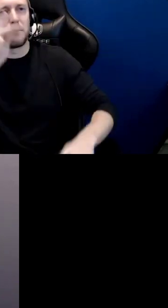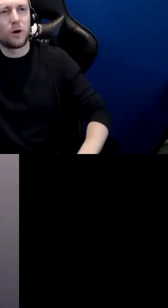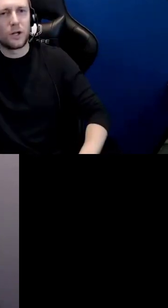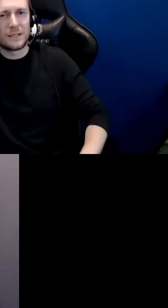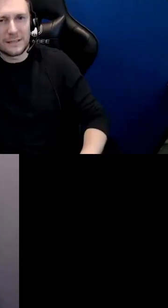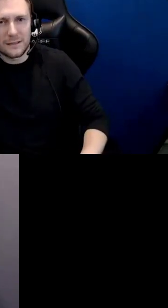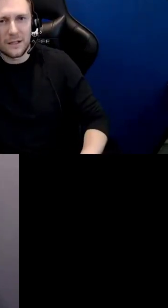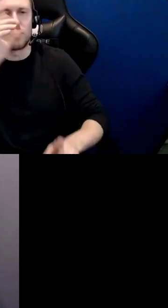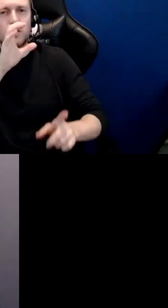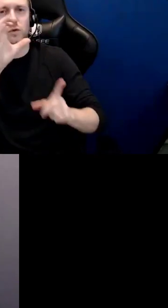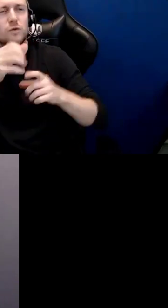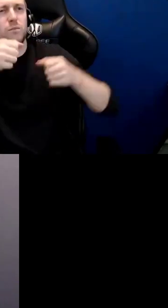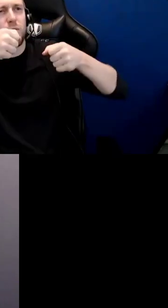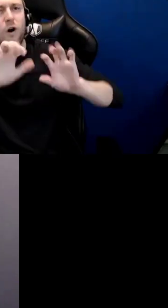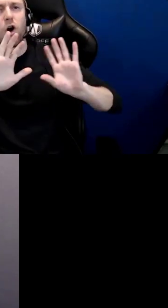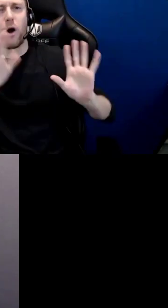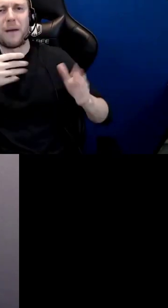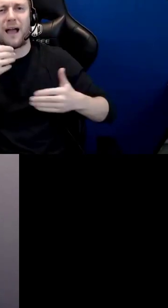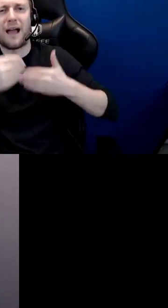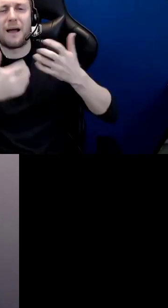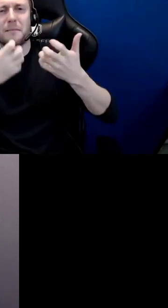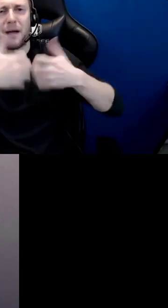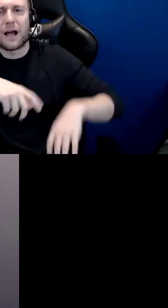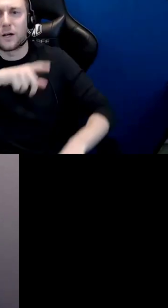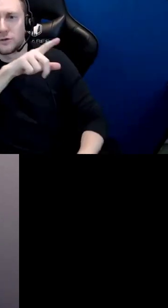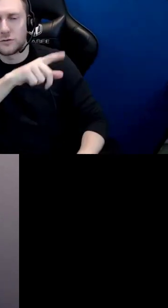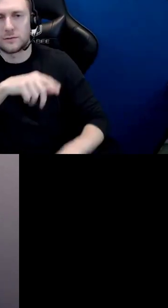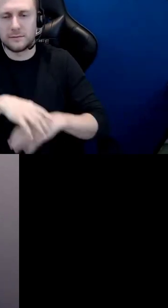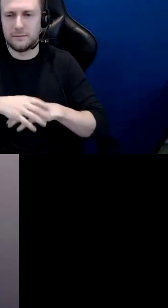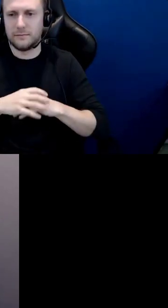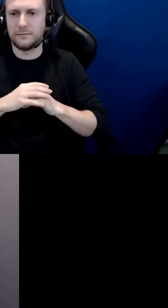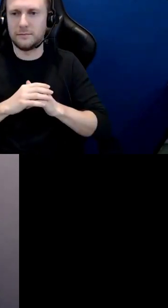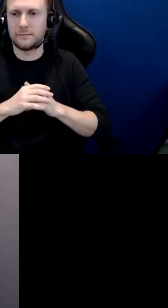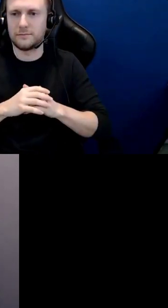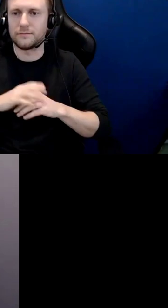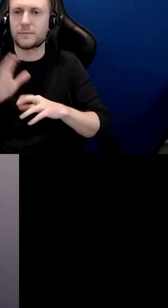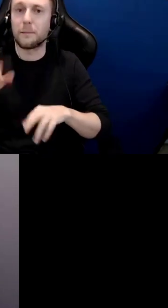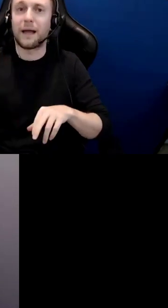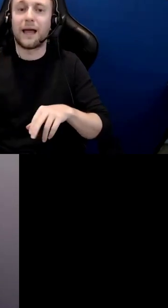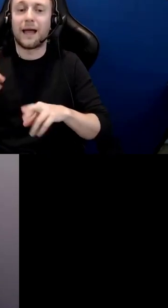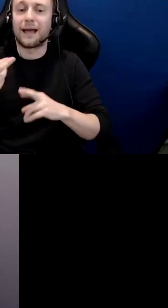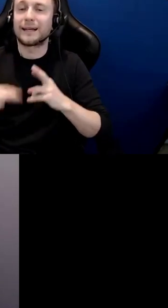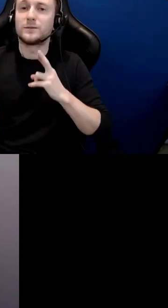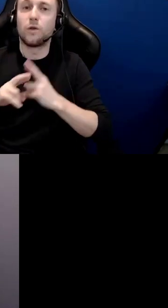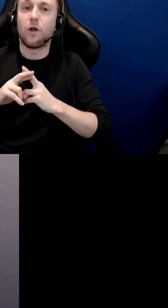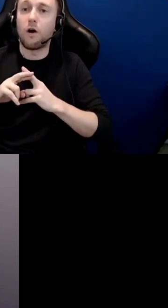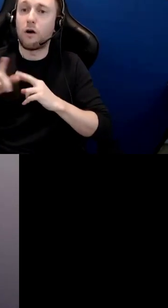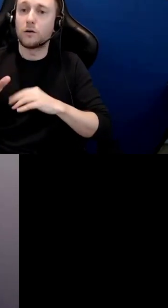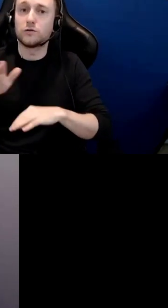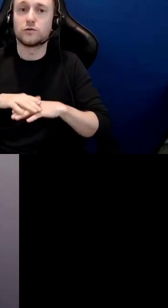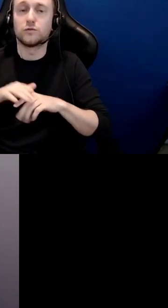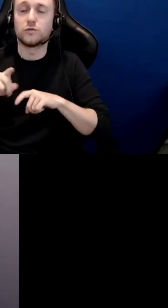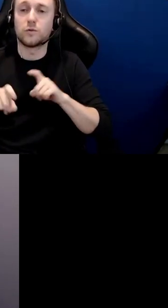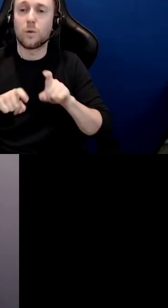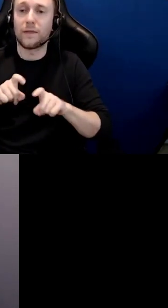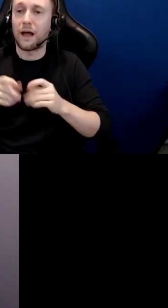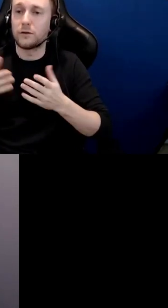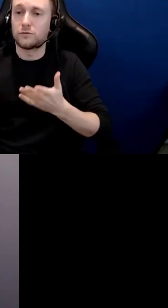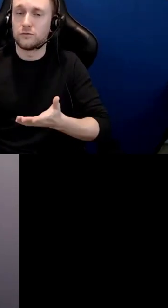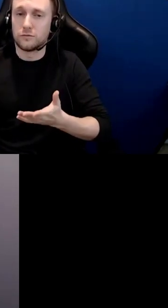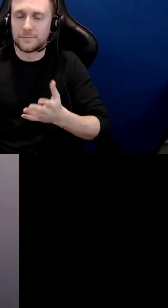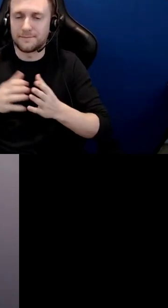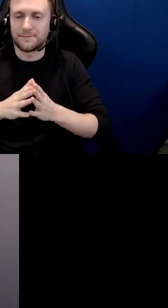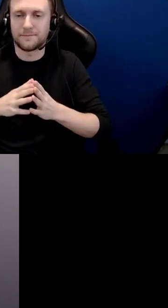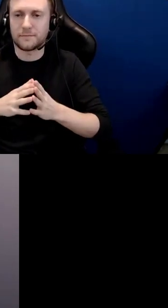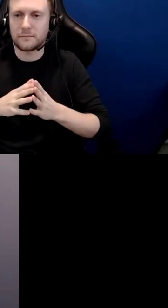great right so what we're seeing is some at all the levels especially internally part of the suggestion of this question is to